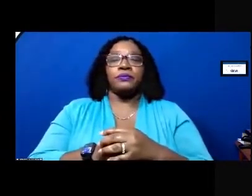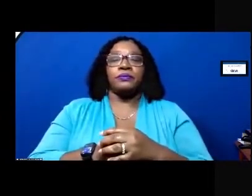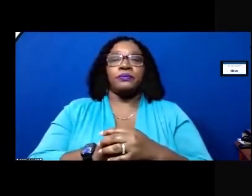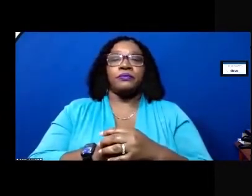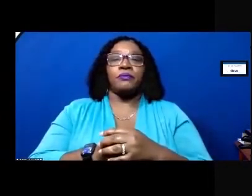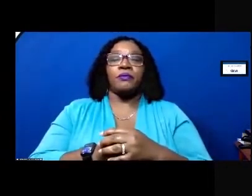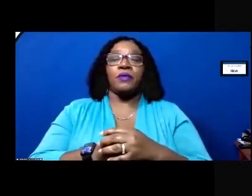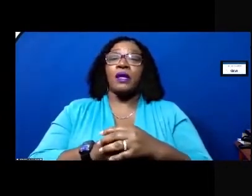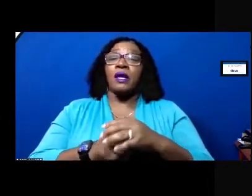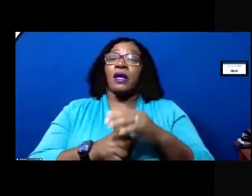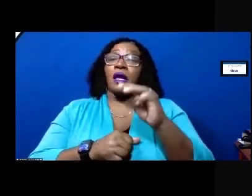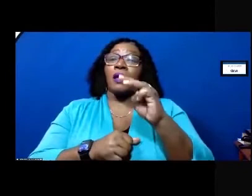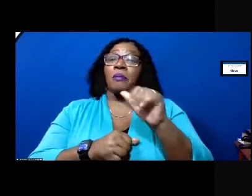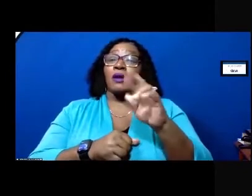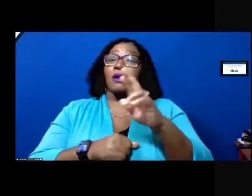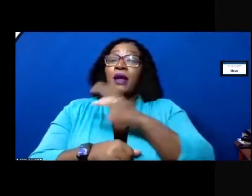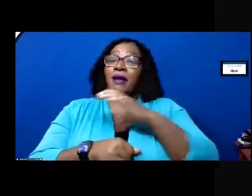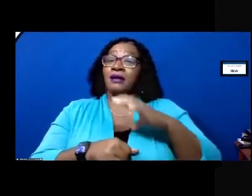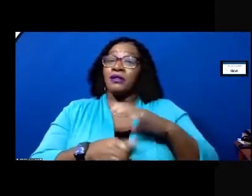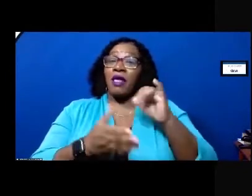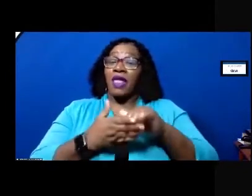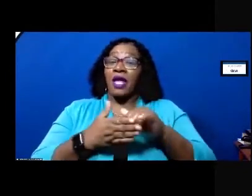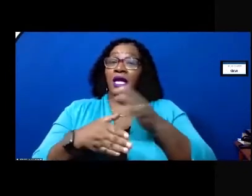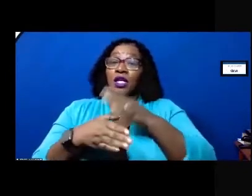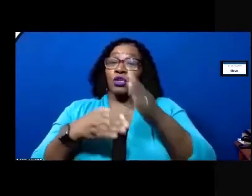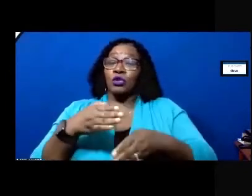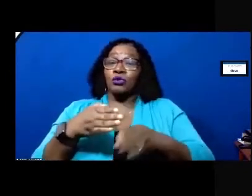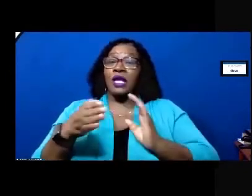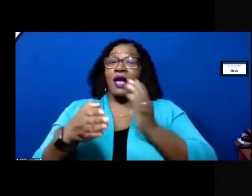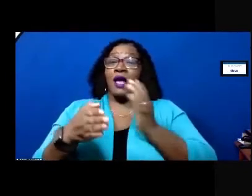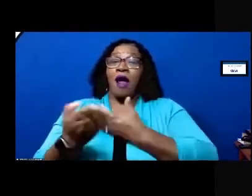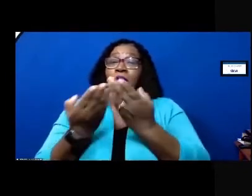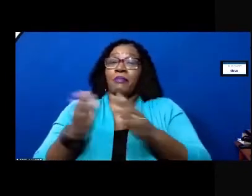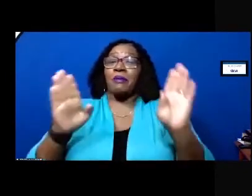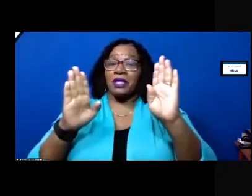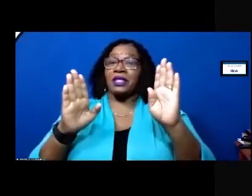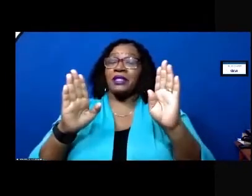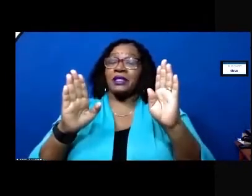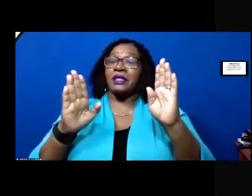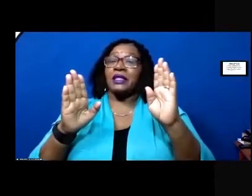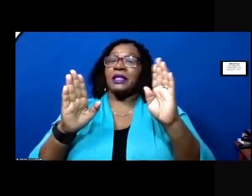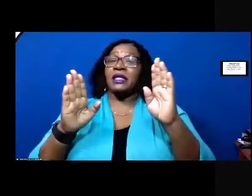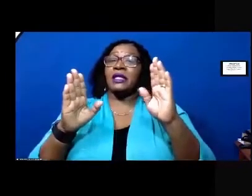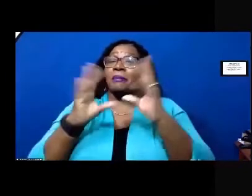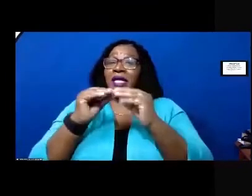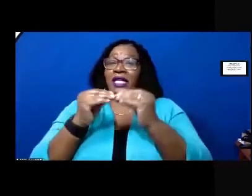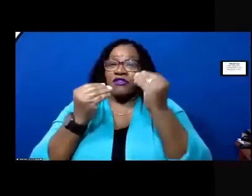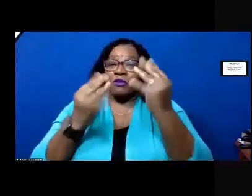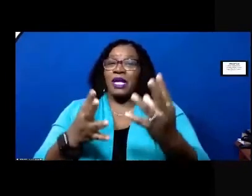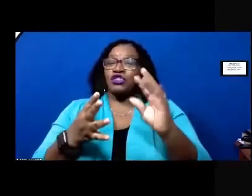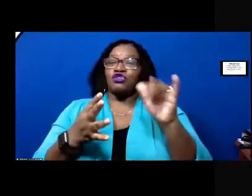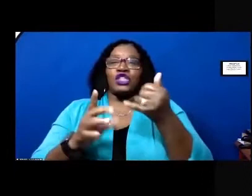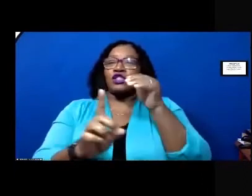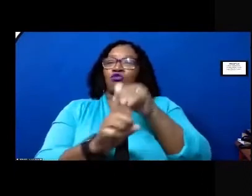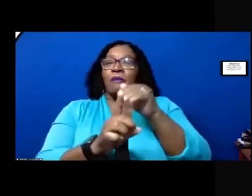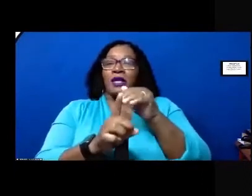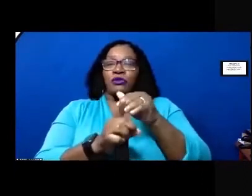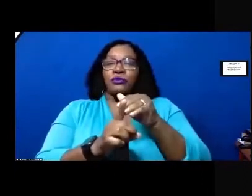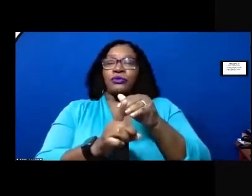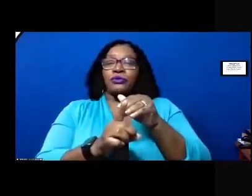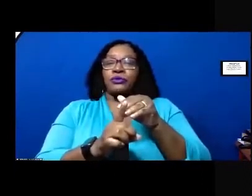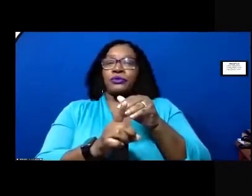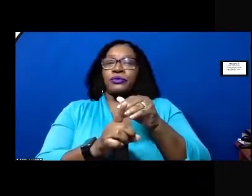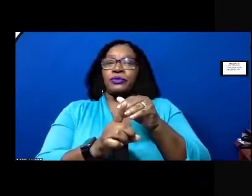and mayor and council that concludes our public hearing information so just as a reminder um